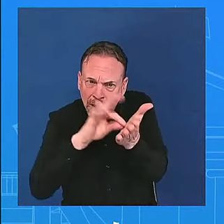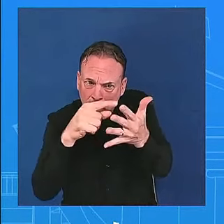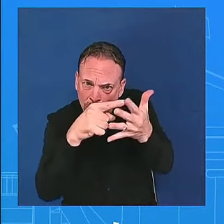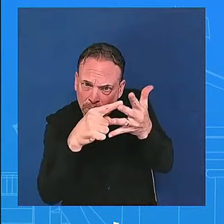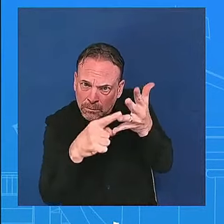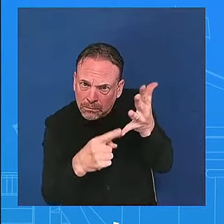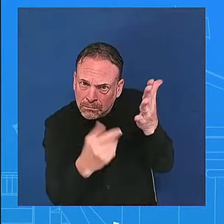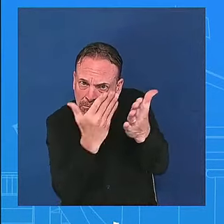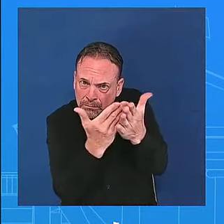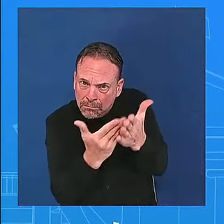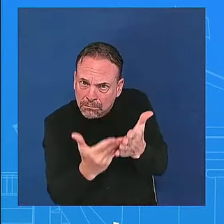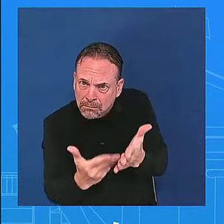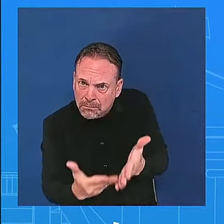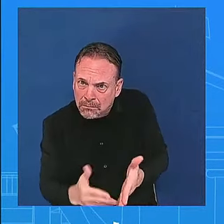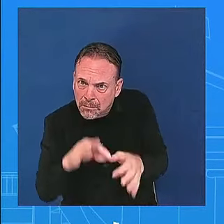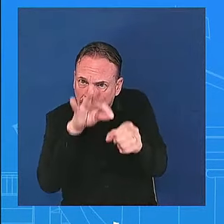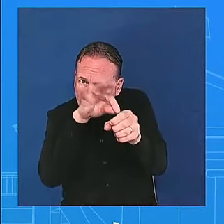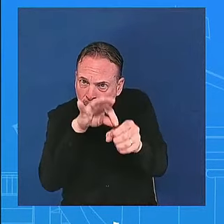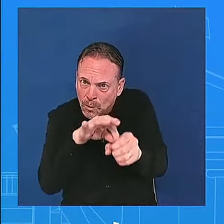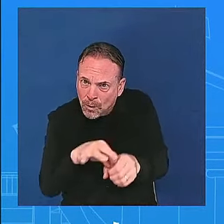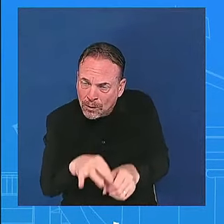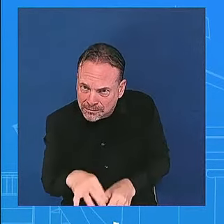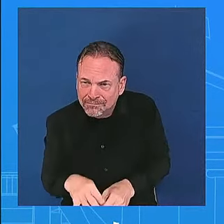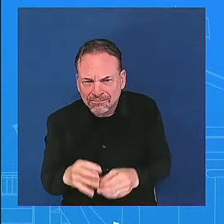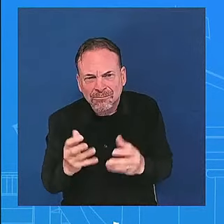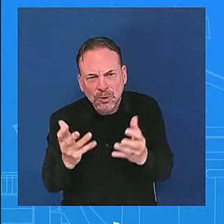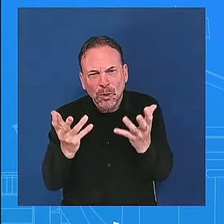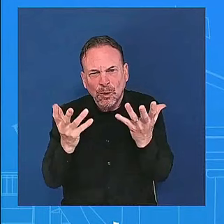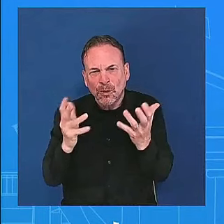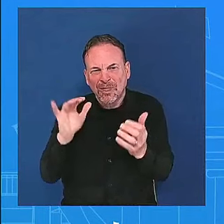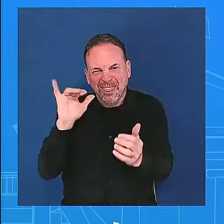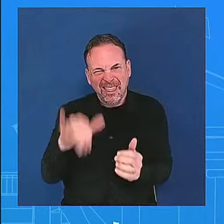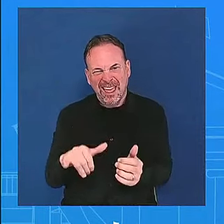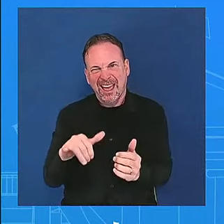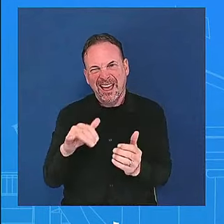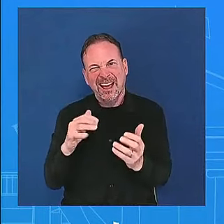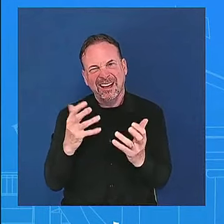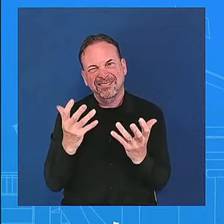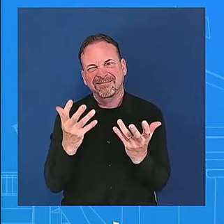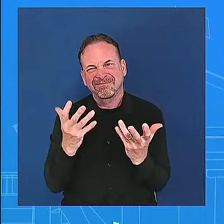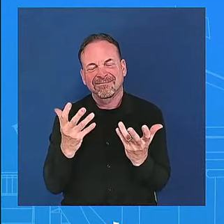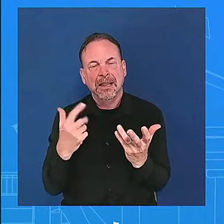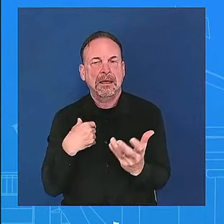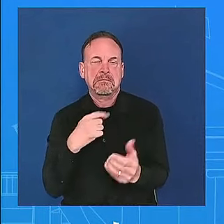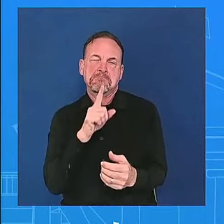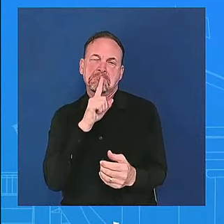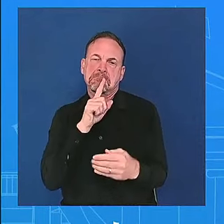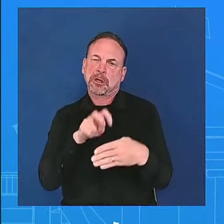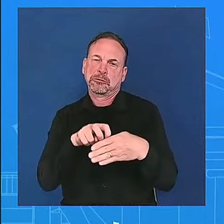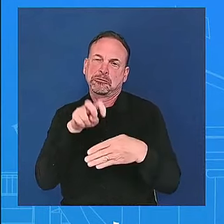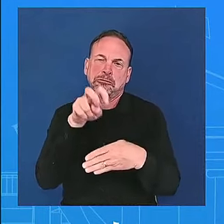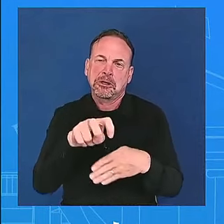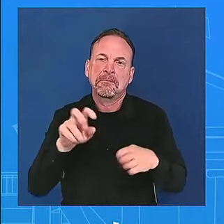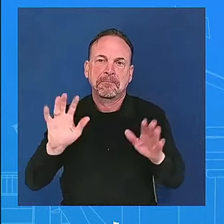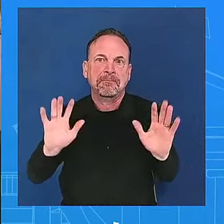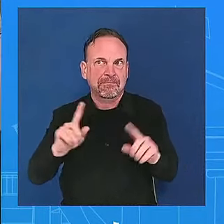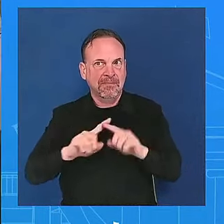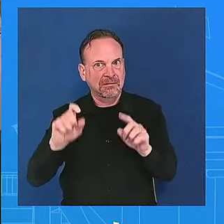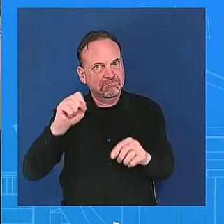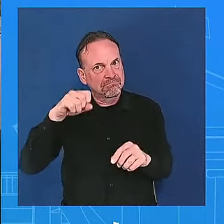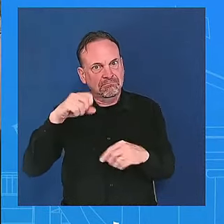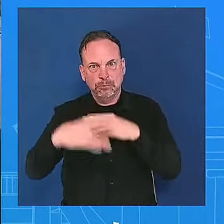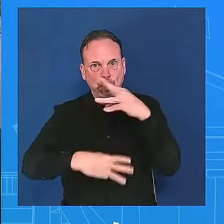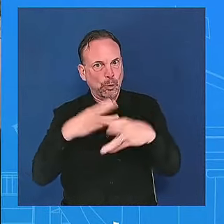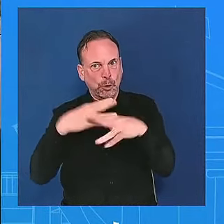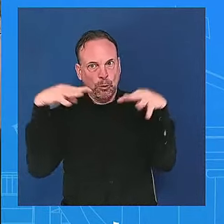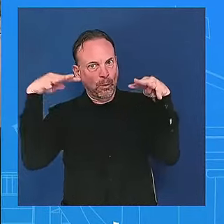come out from the president after his conversation with the president of brazil but the world is watching certainly does the administration have a reaction